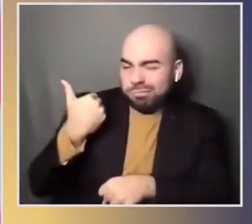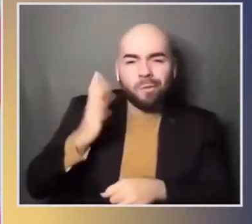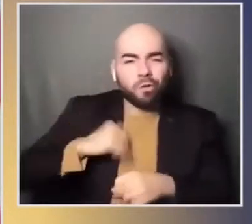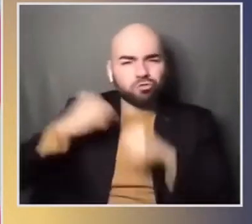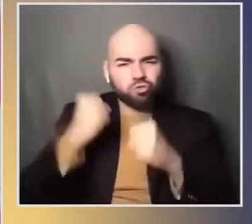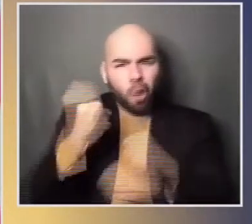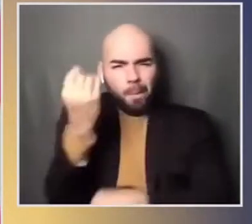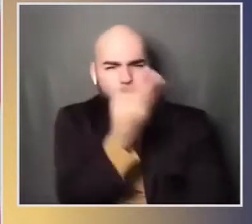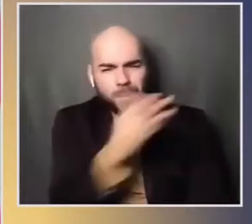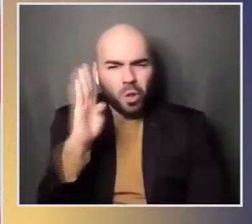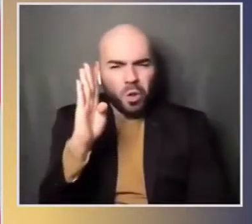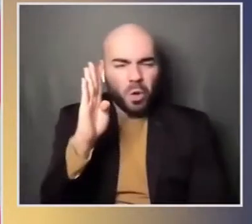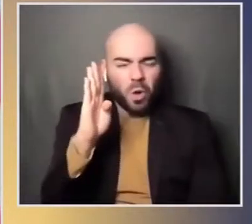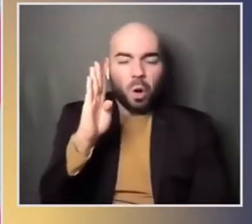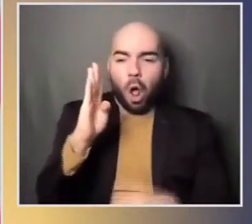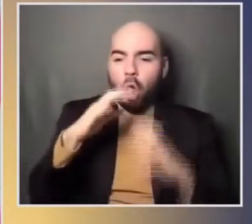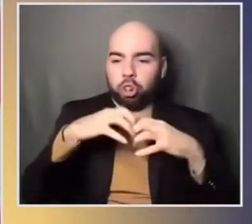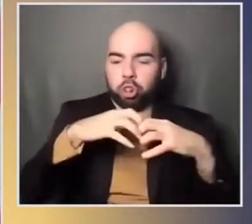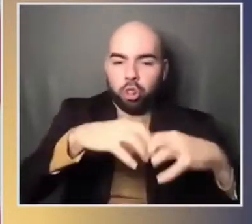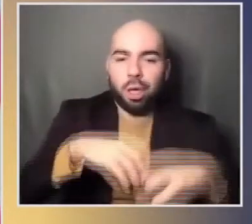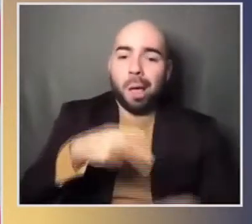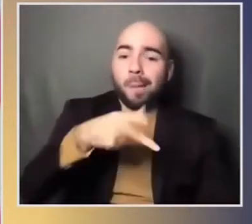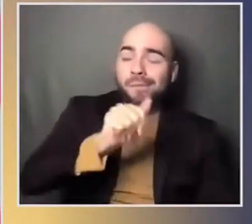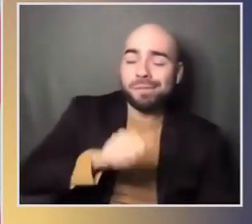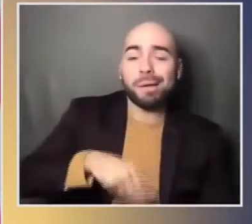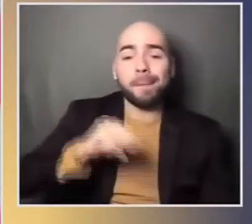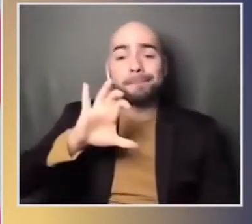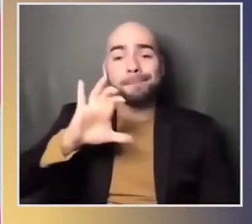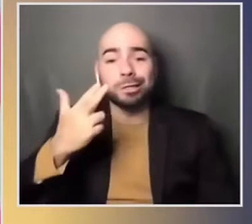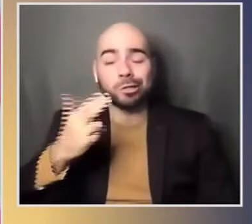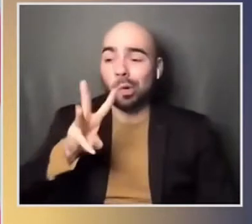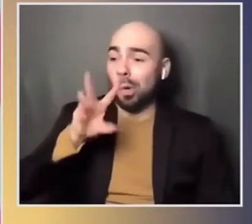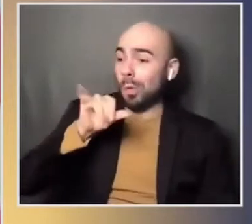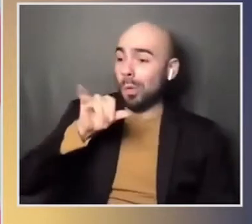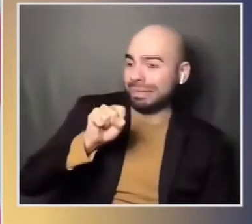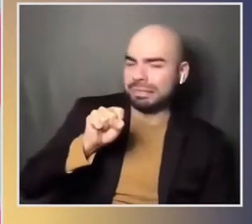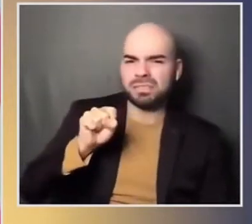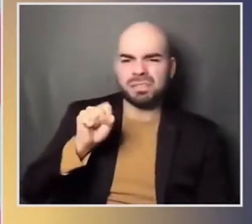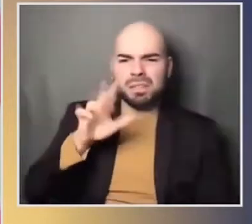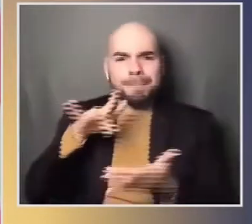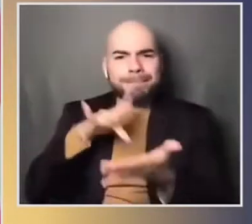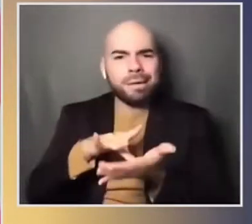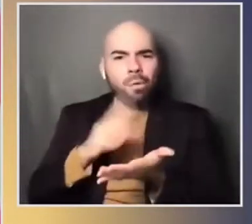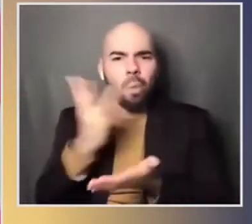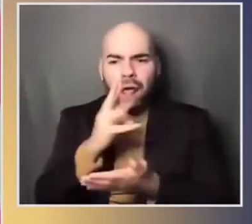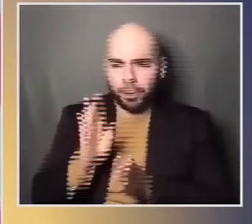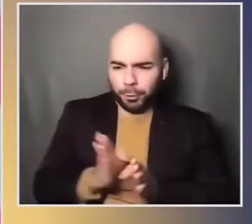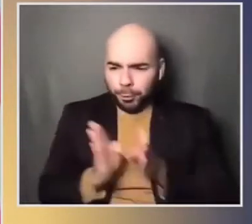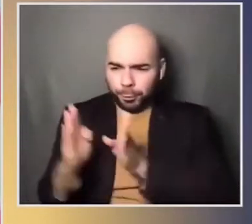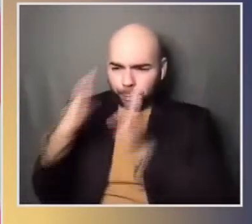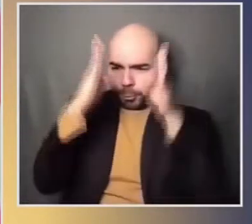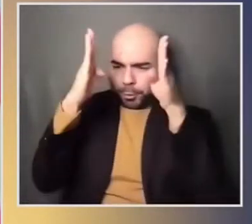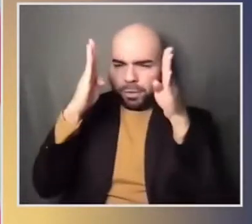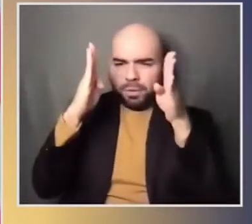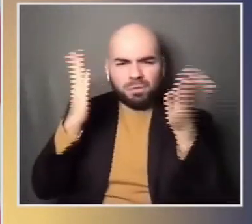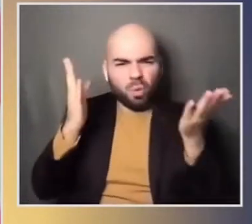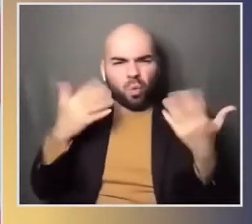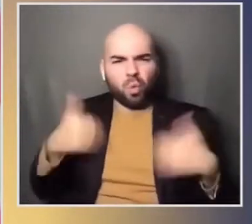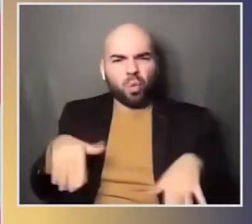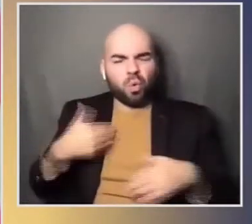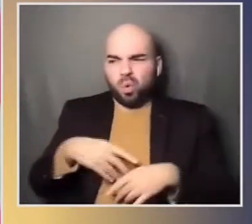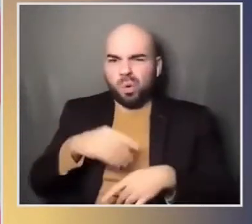for himself president putin wouldn't have forgotten that mr biden and mr putin are not a match